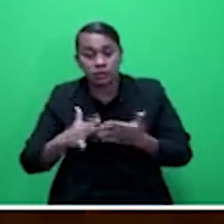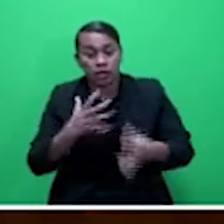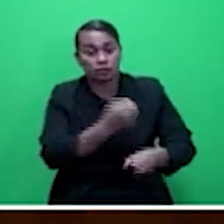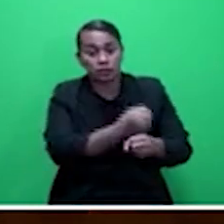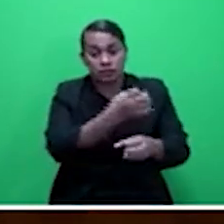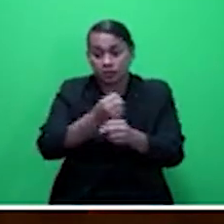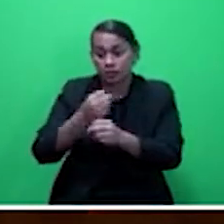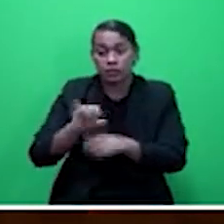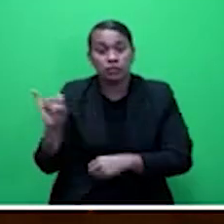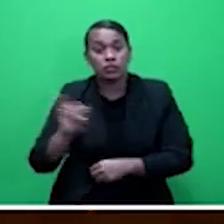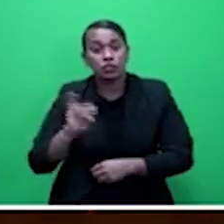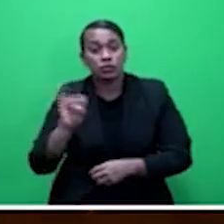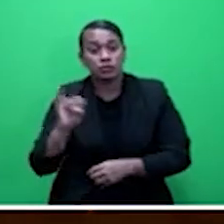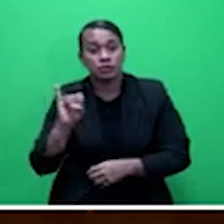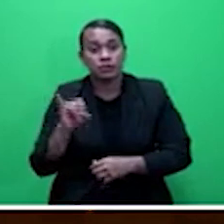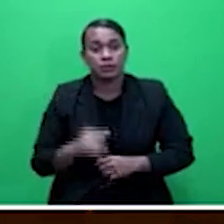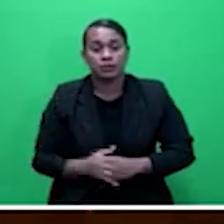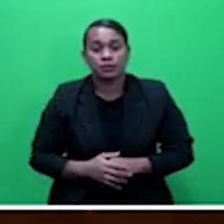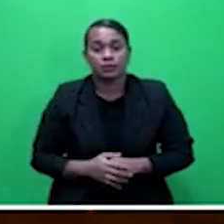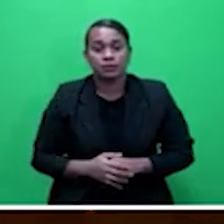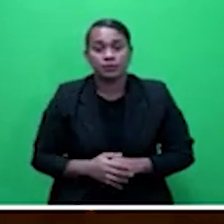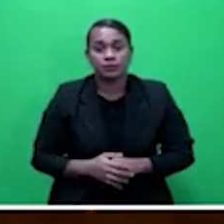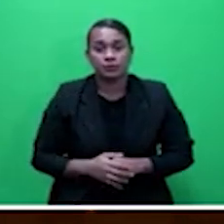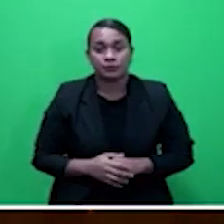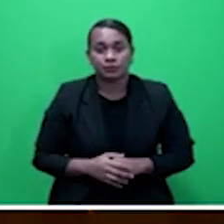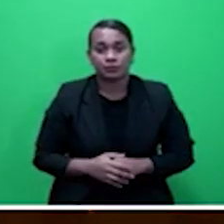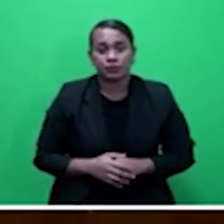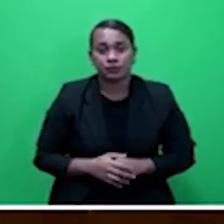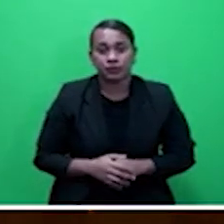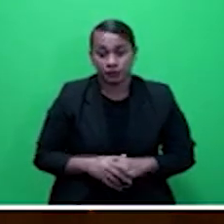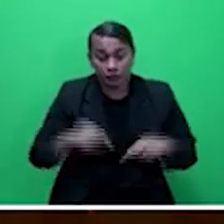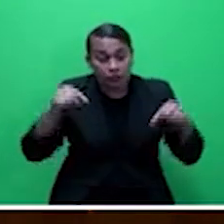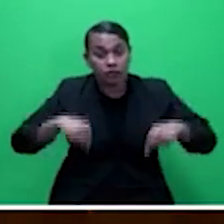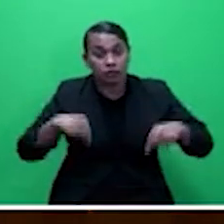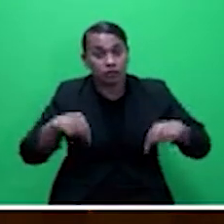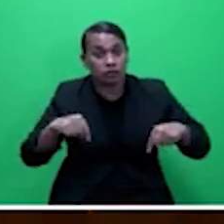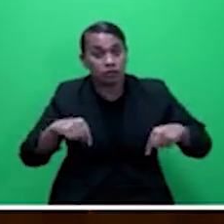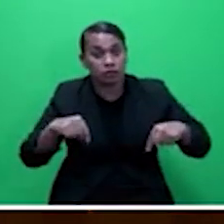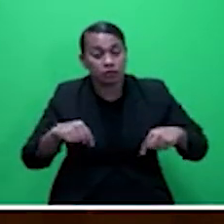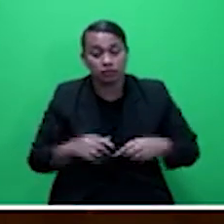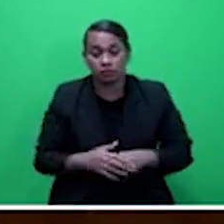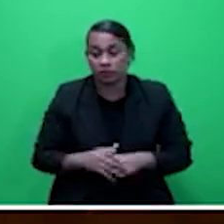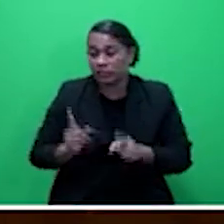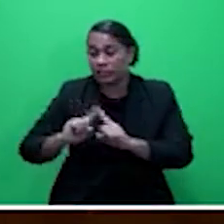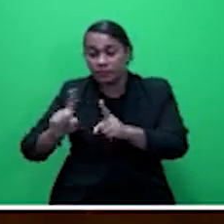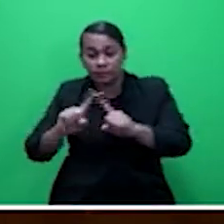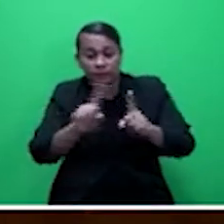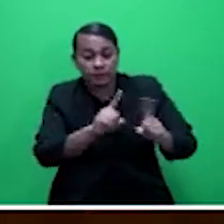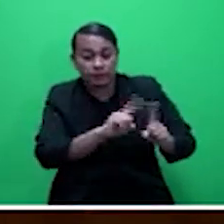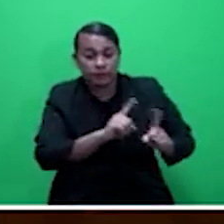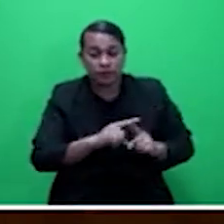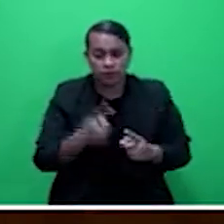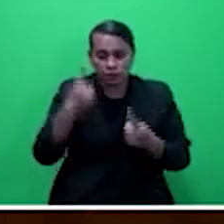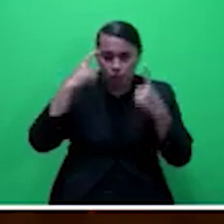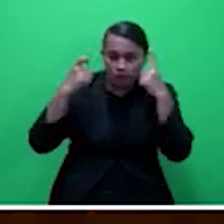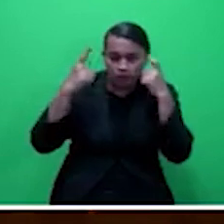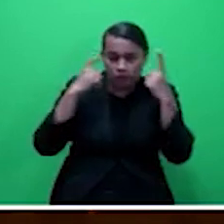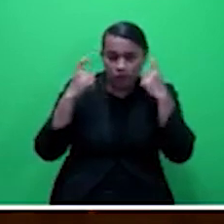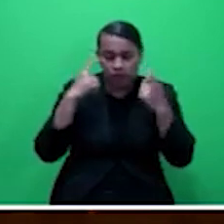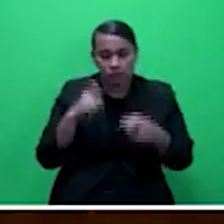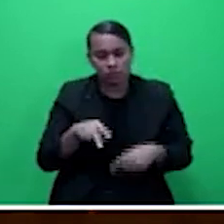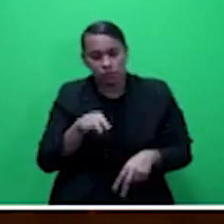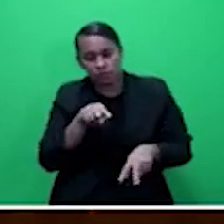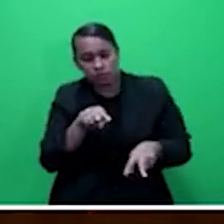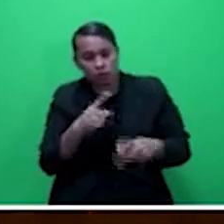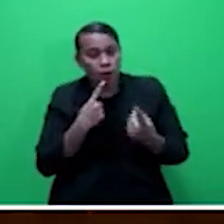In this regard, various aspects were explored while deliberating on the insurance report, one of which